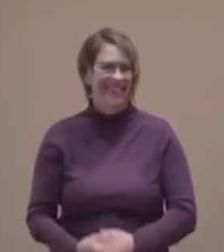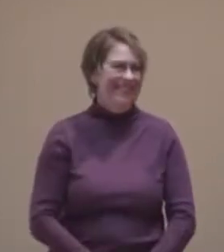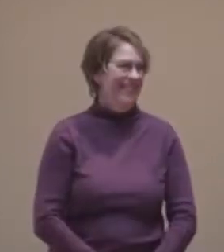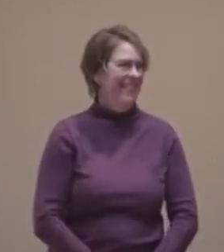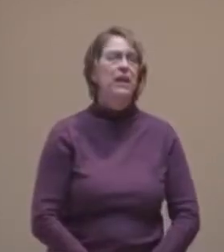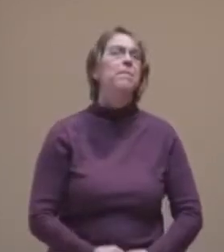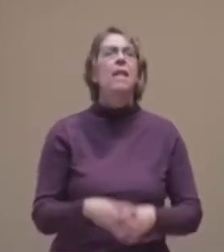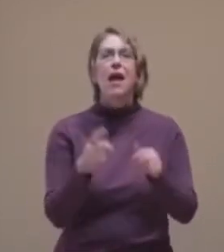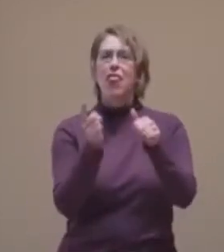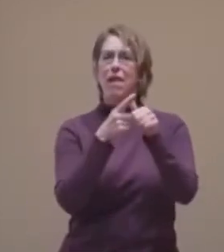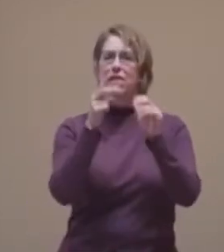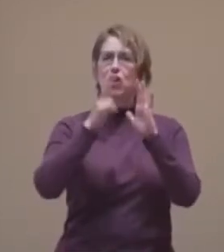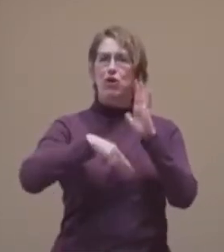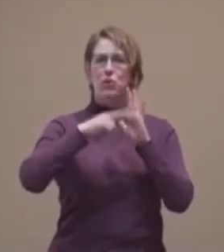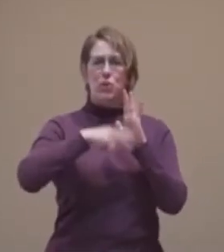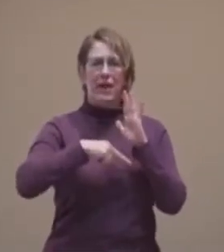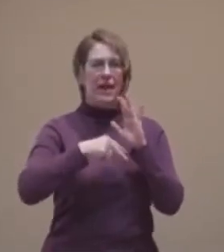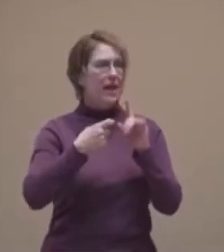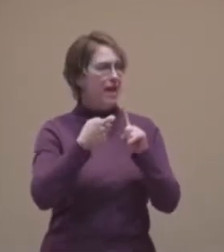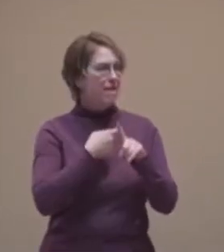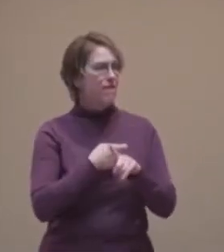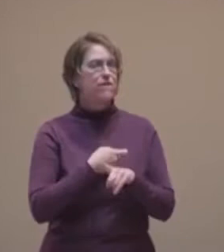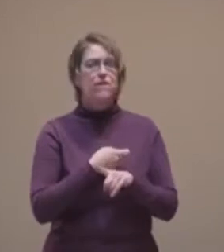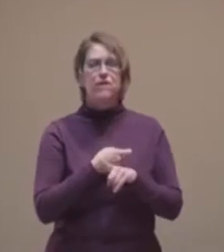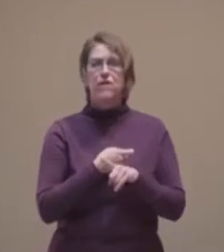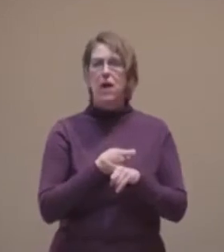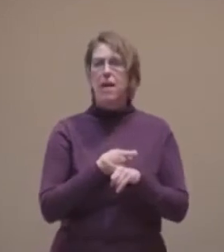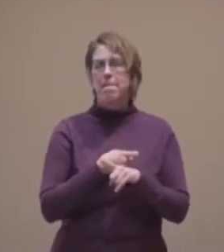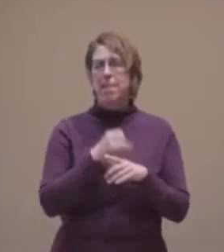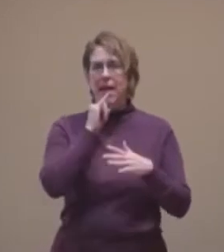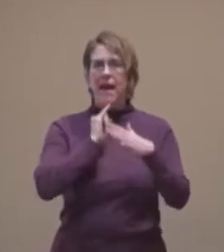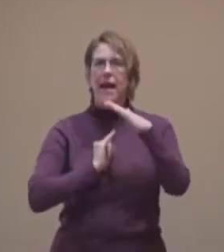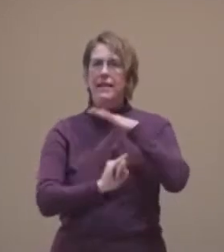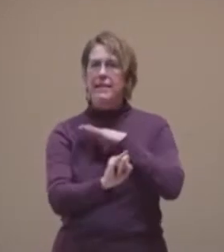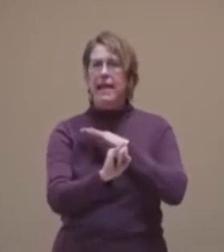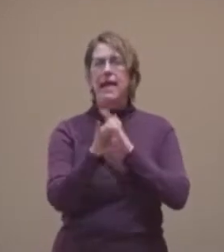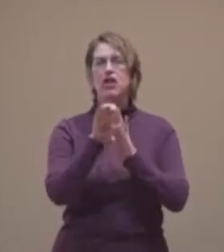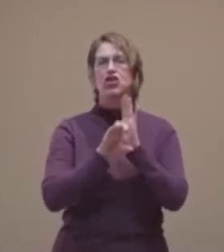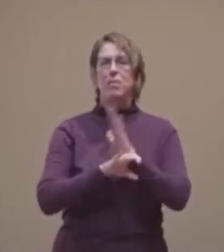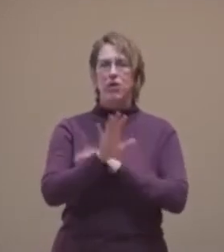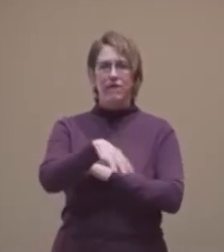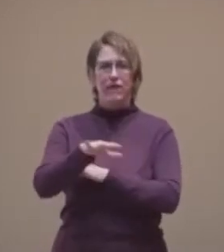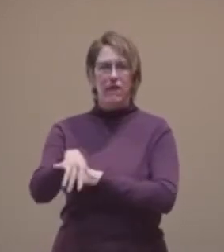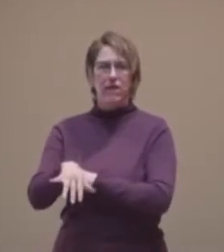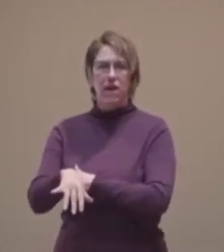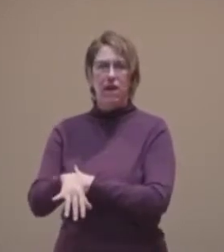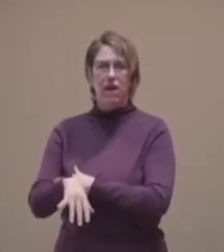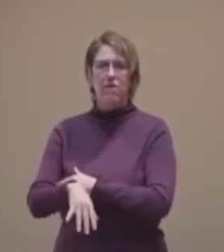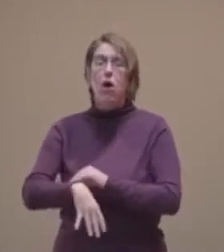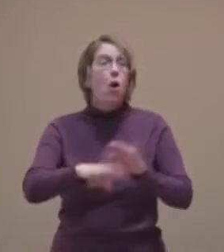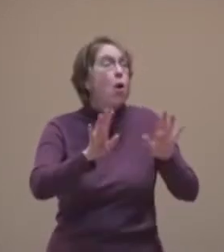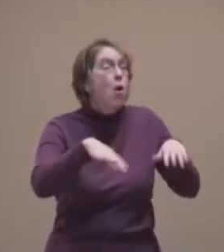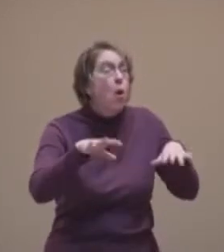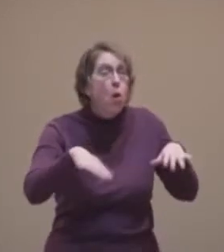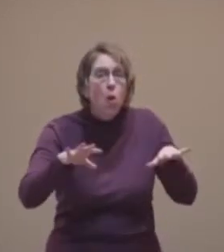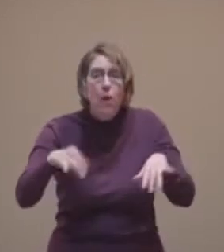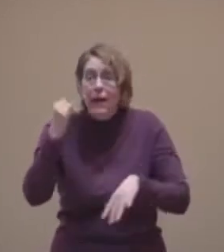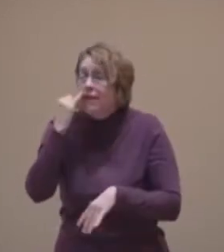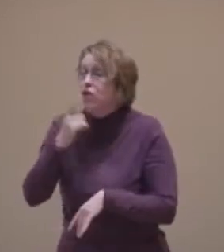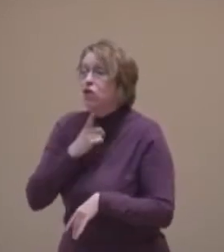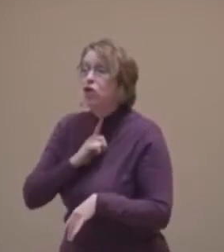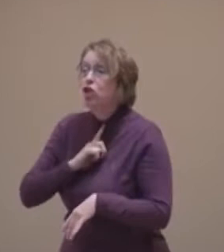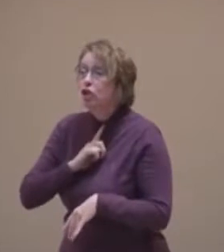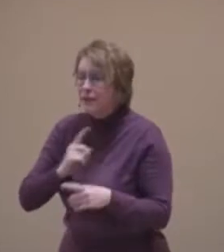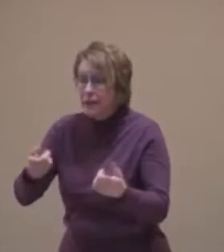The first reading is from the 55th chapter of Isaiah. Ho, everyone who thirsts, come to the